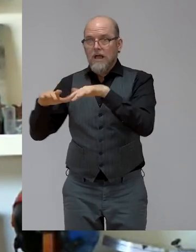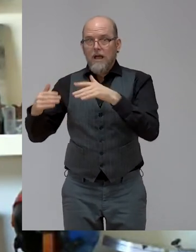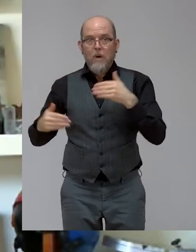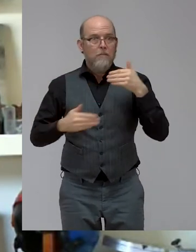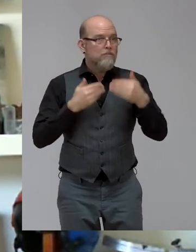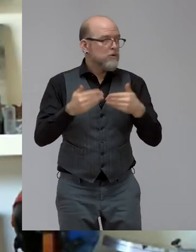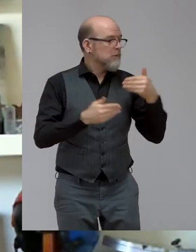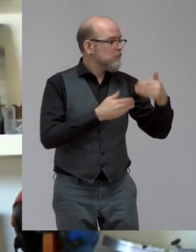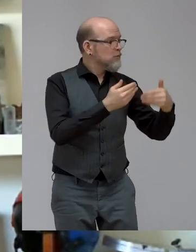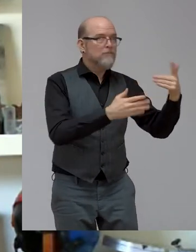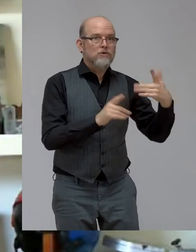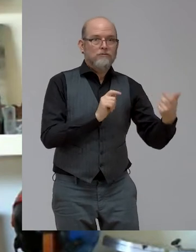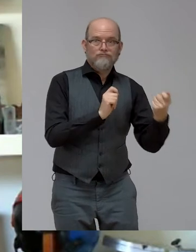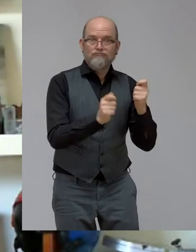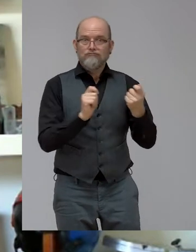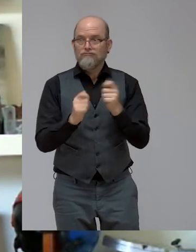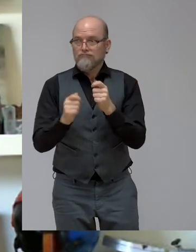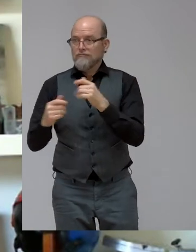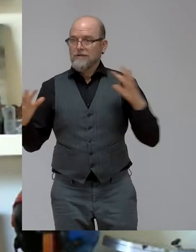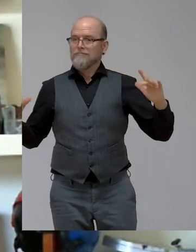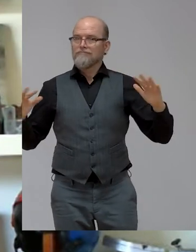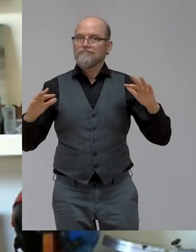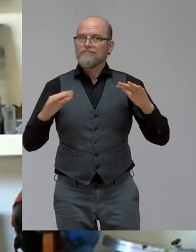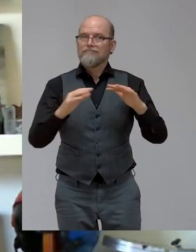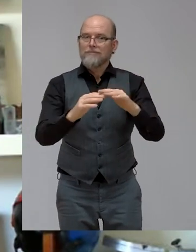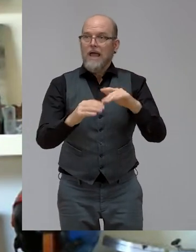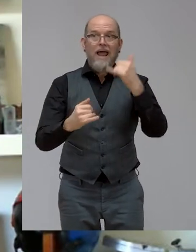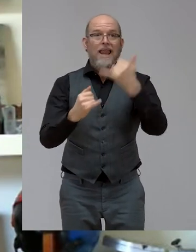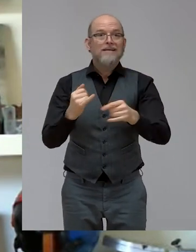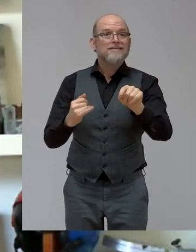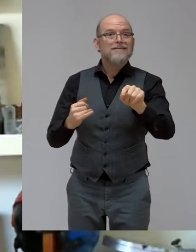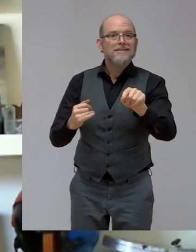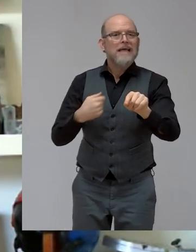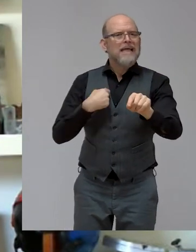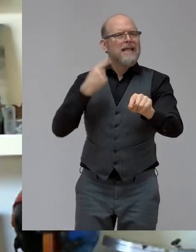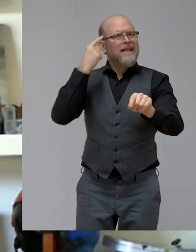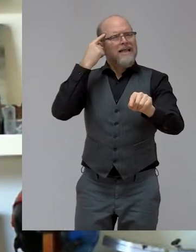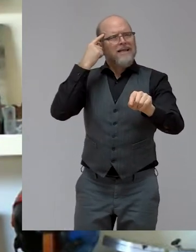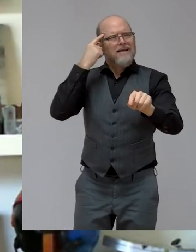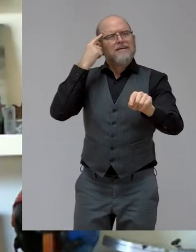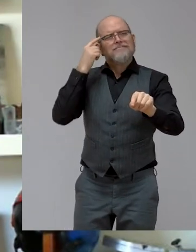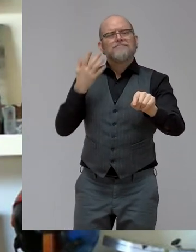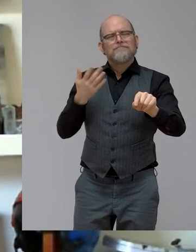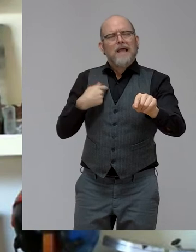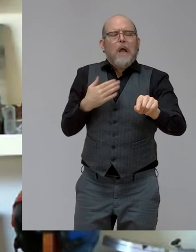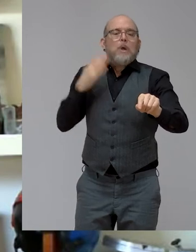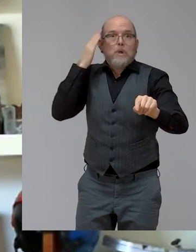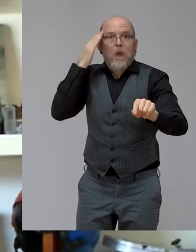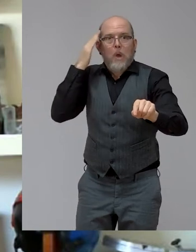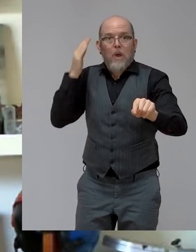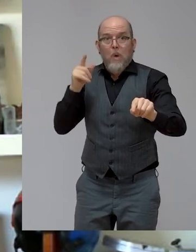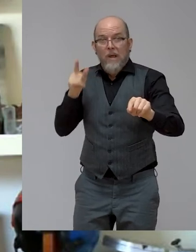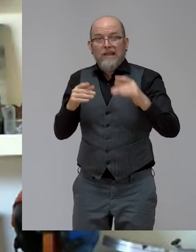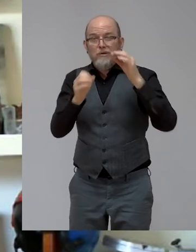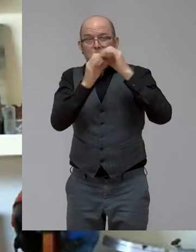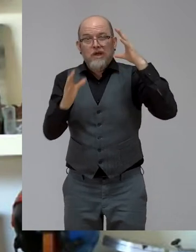And lastly, I truly know that if we dream and share, it's achievable. It's a